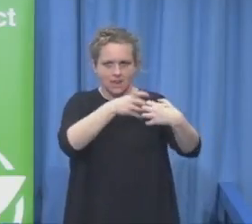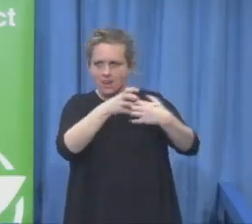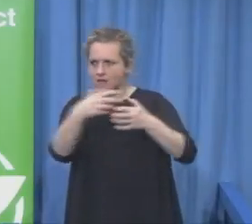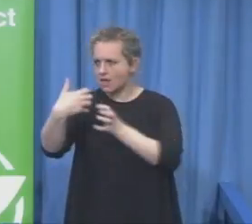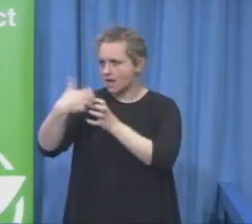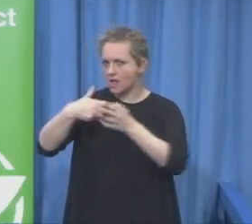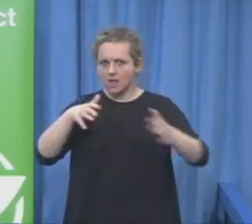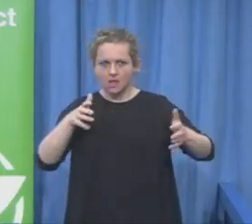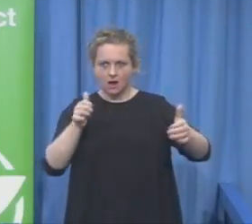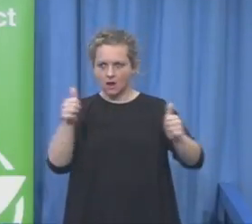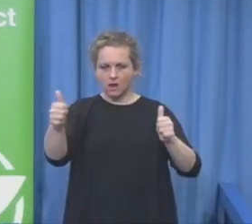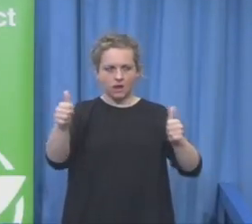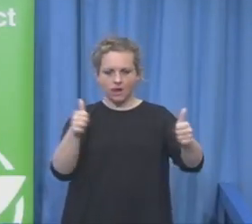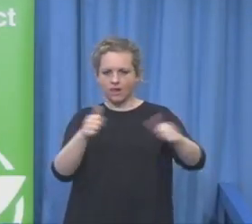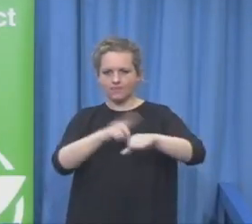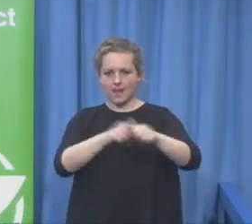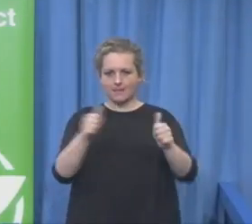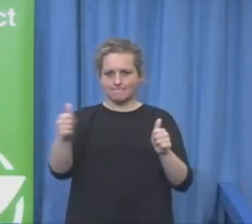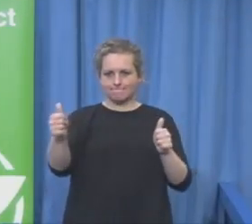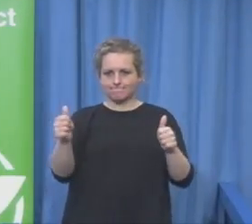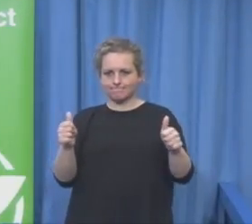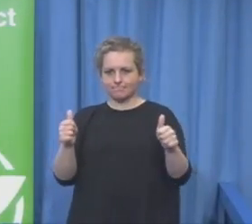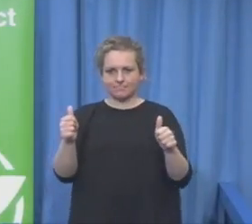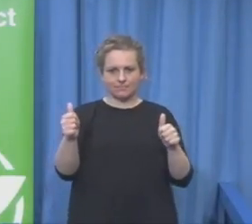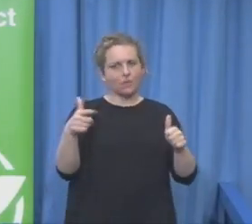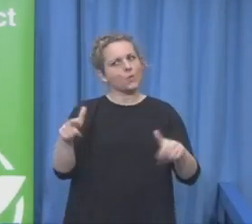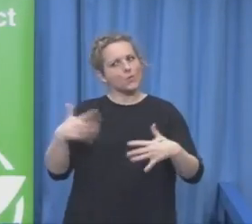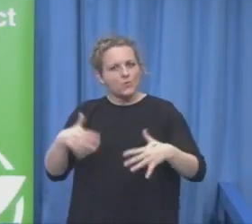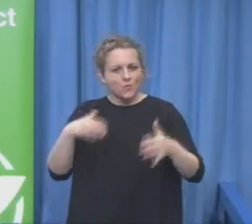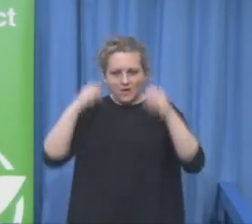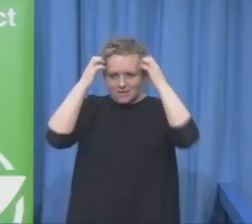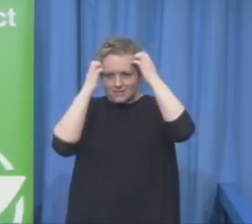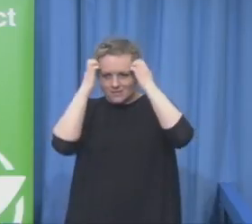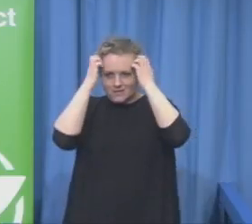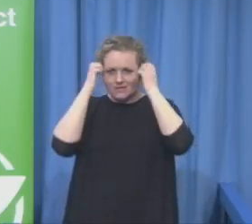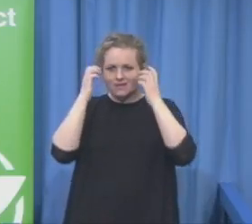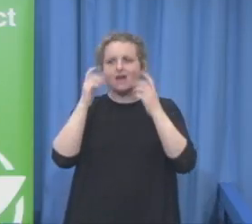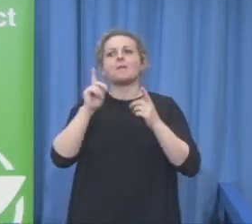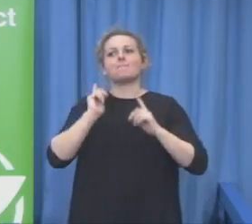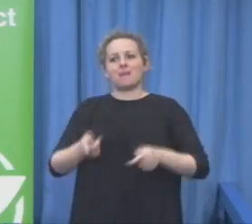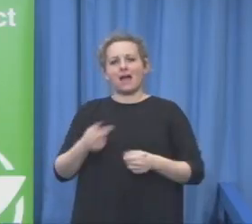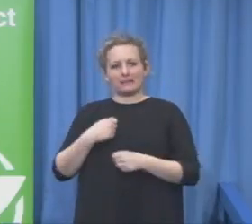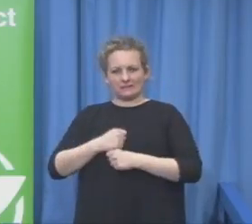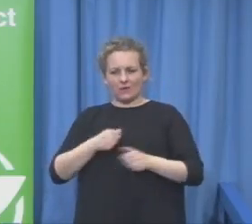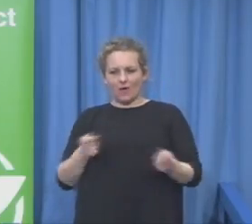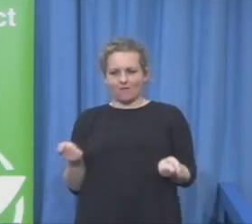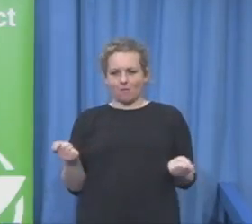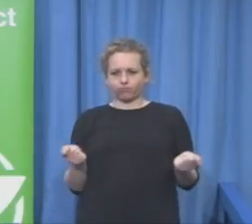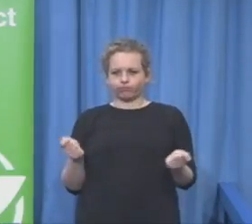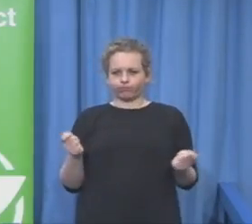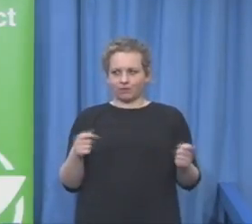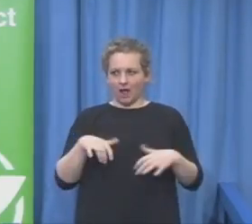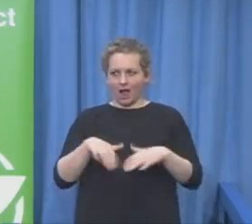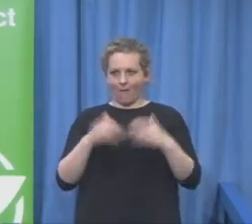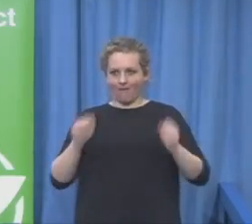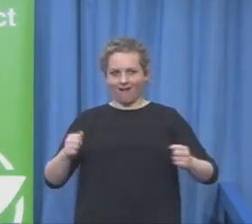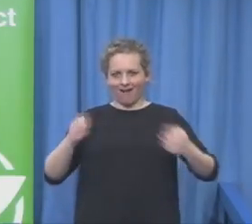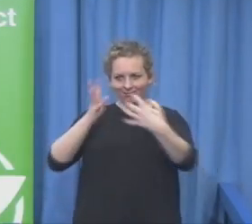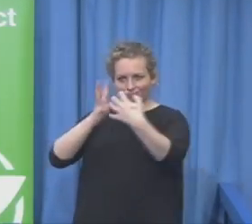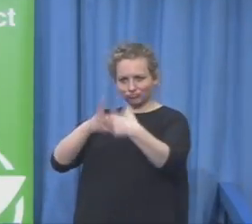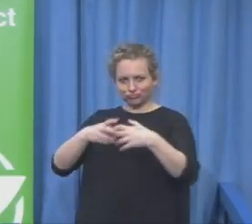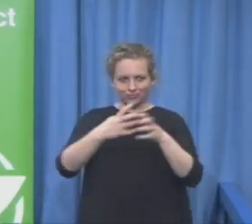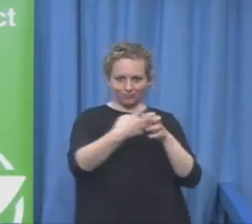company, the entire company really benefits from this type of diversity. So I